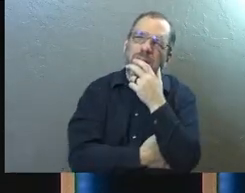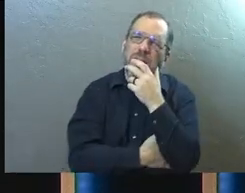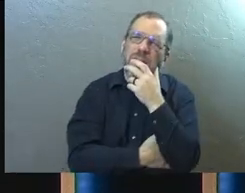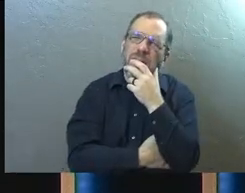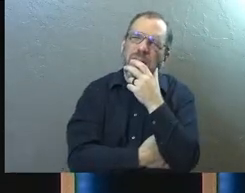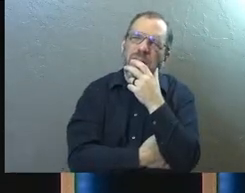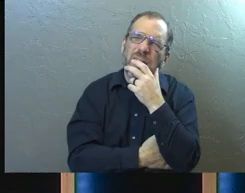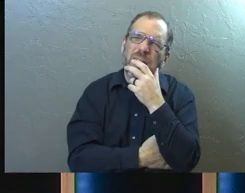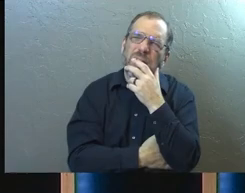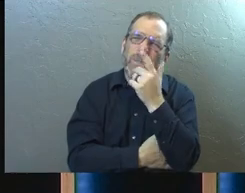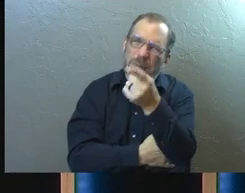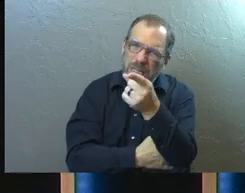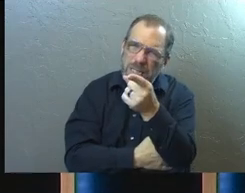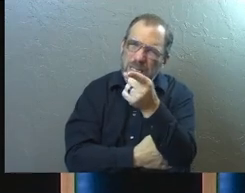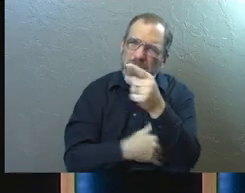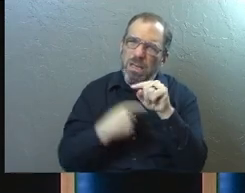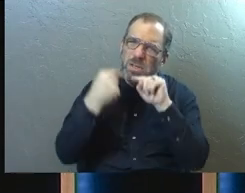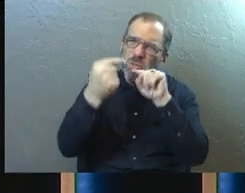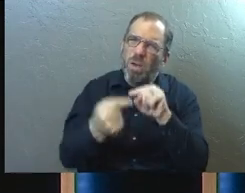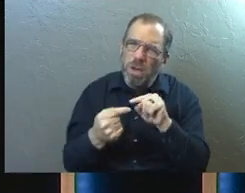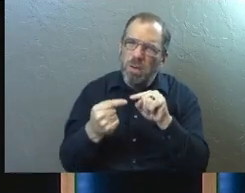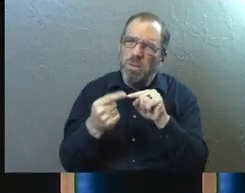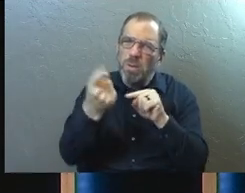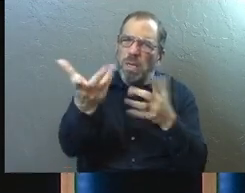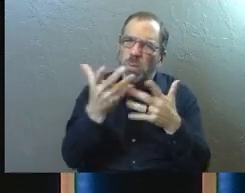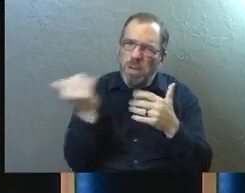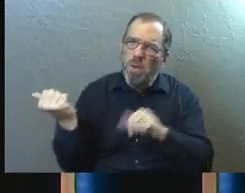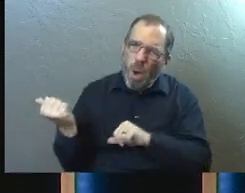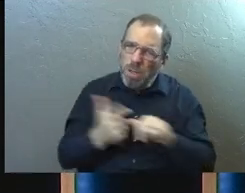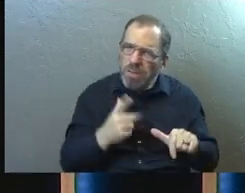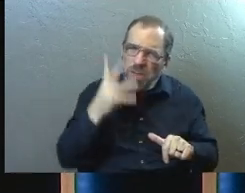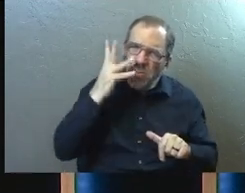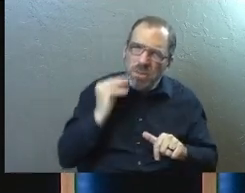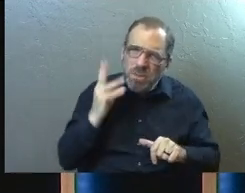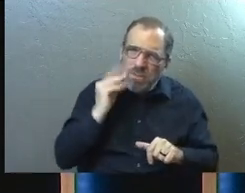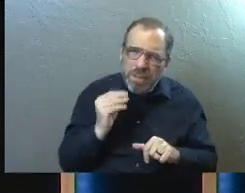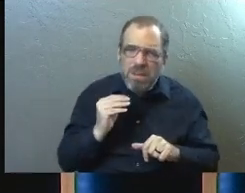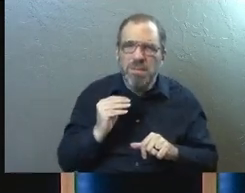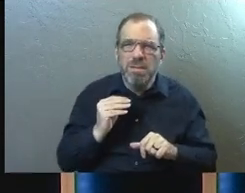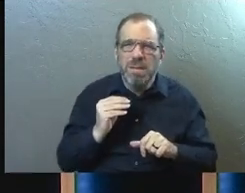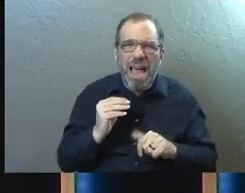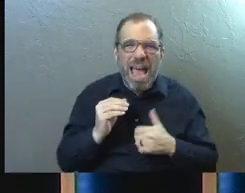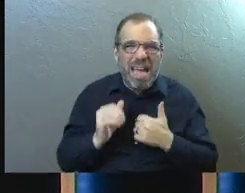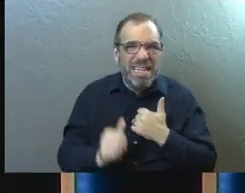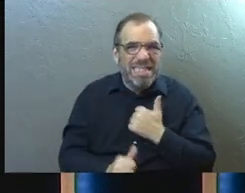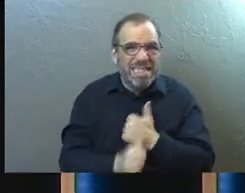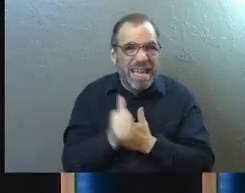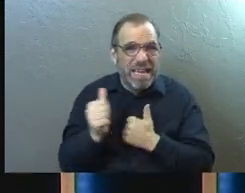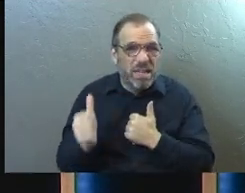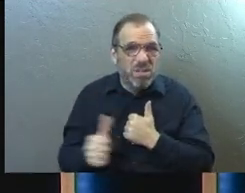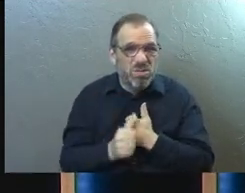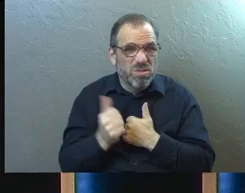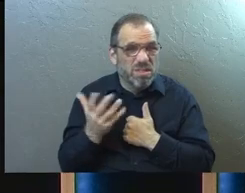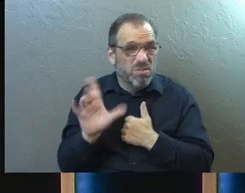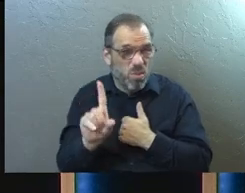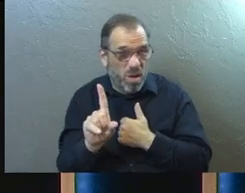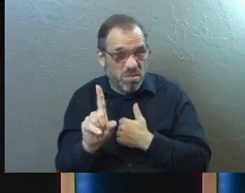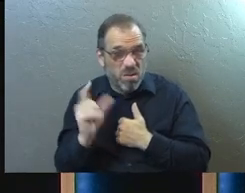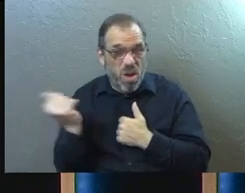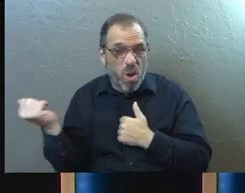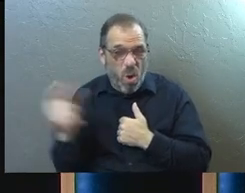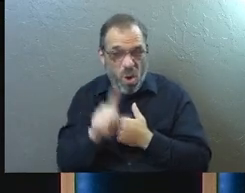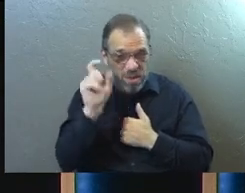think maybe this guy struggled with it, and so he wants everybody to. And there's something I think a little bit dangerous that we need to be careful of when somebody goes, everybody